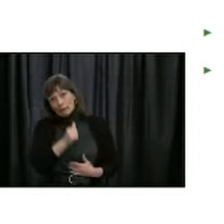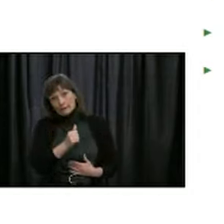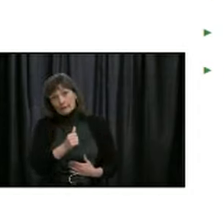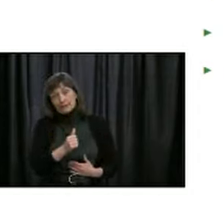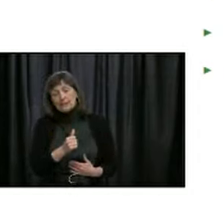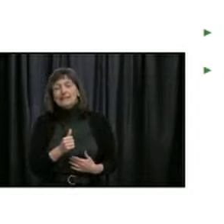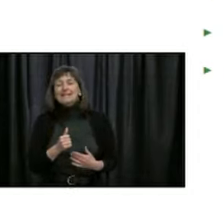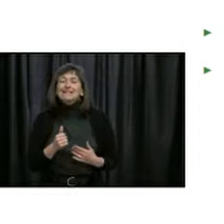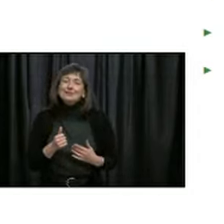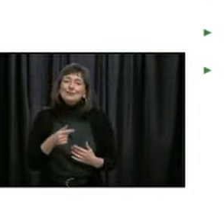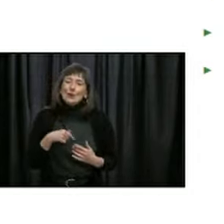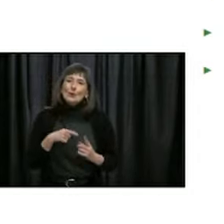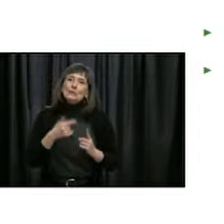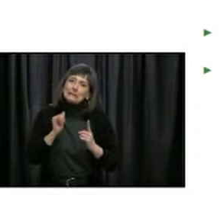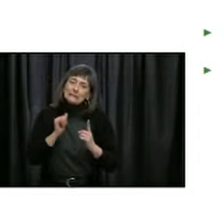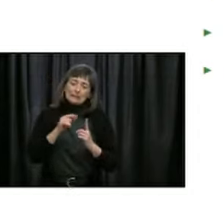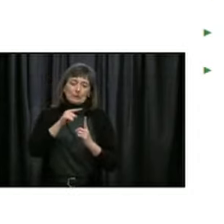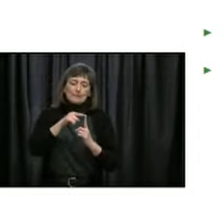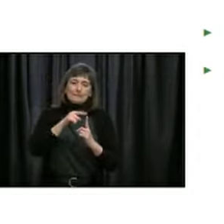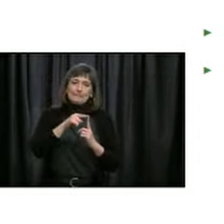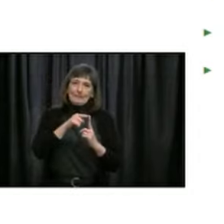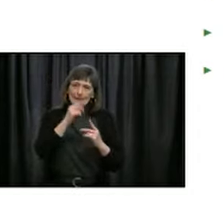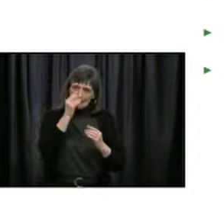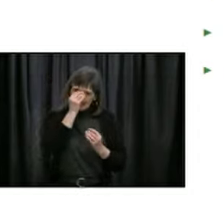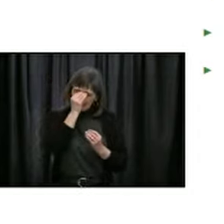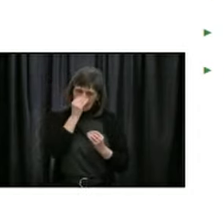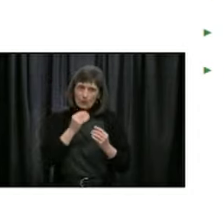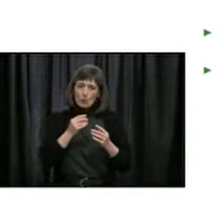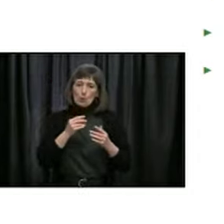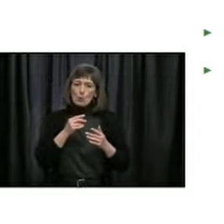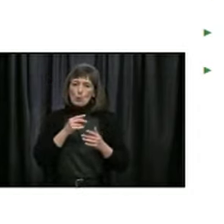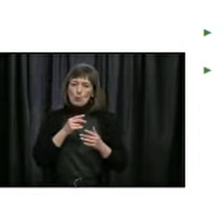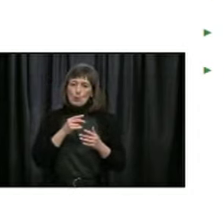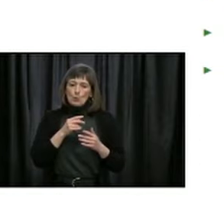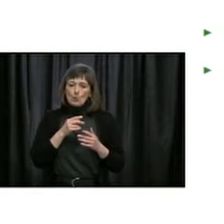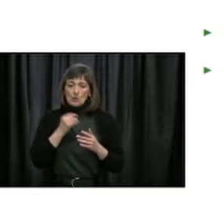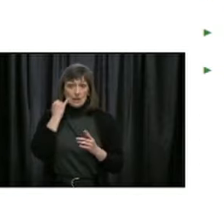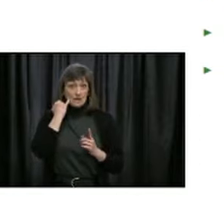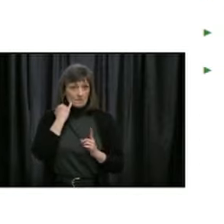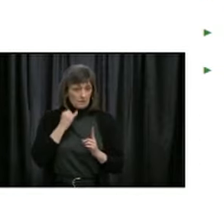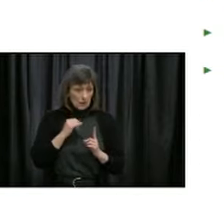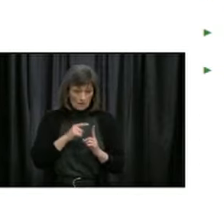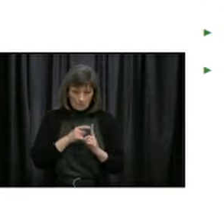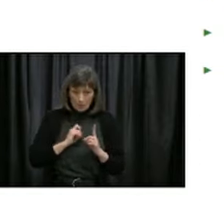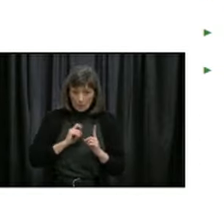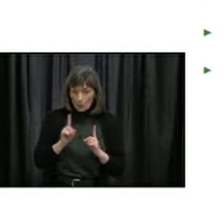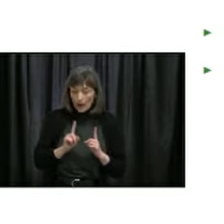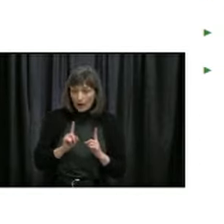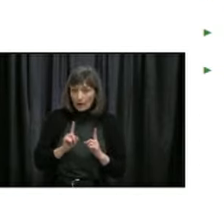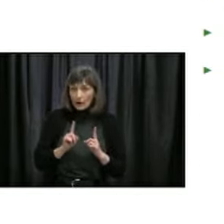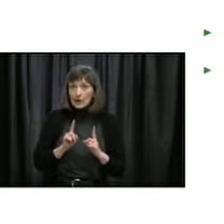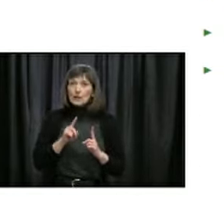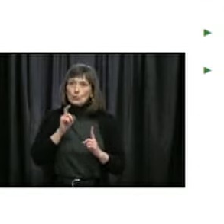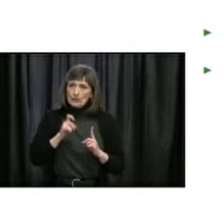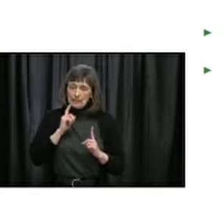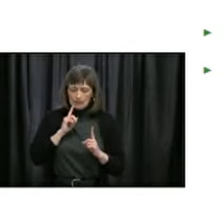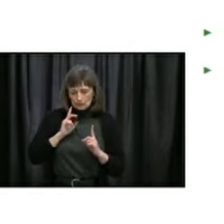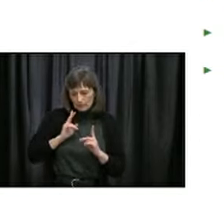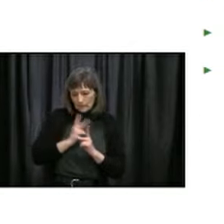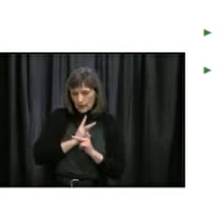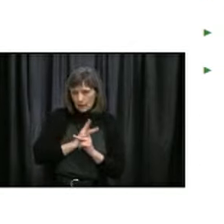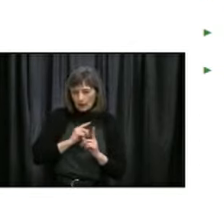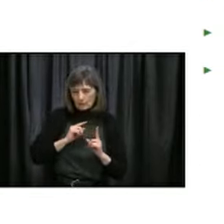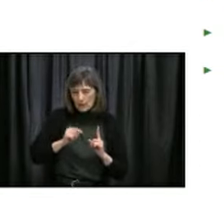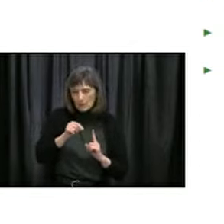no new cases, we will be taking this into account with regard to community spread as well. So